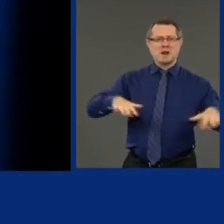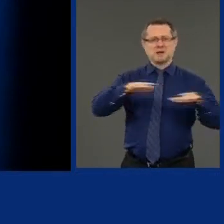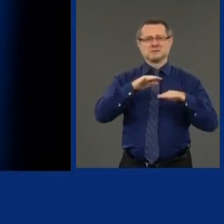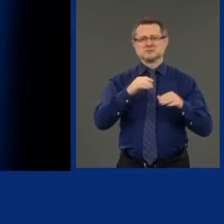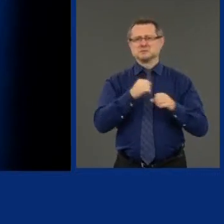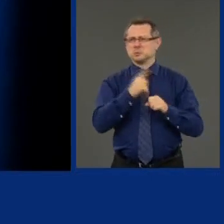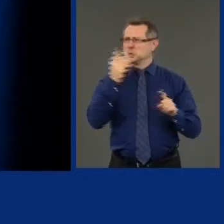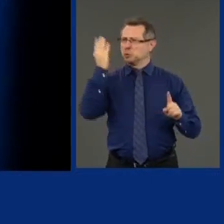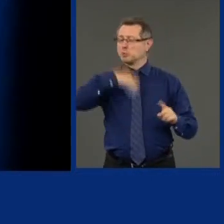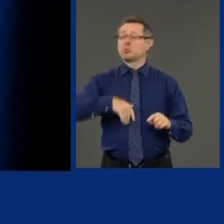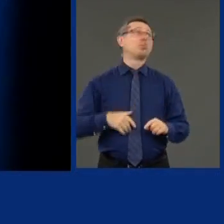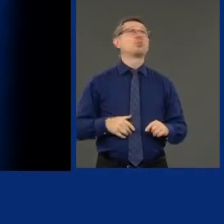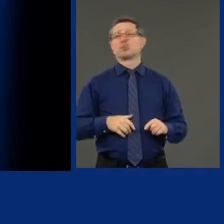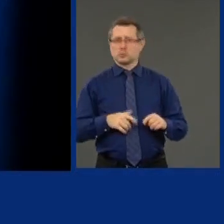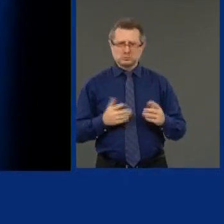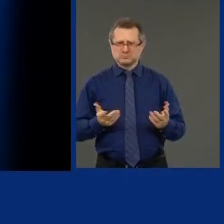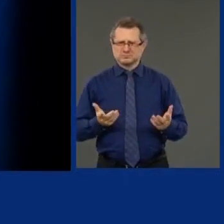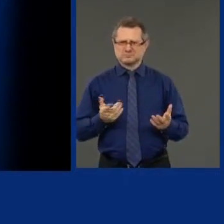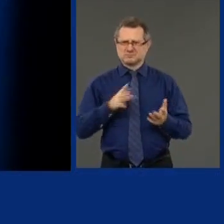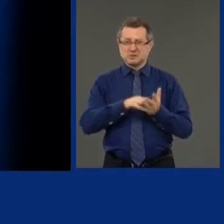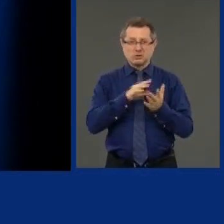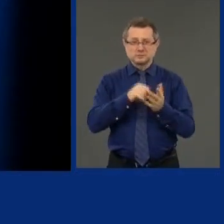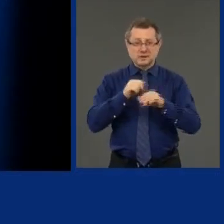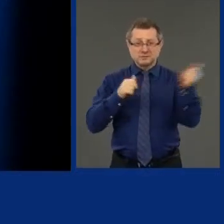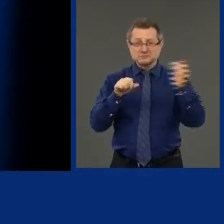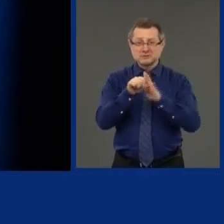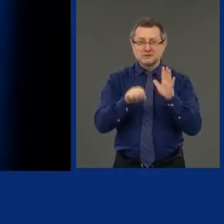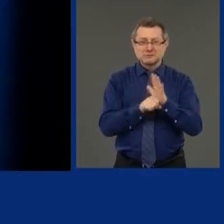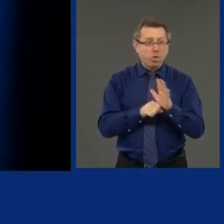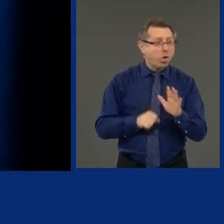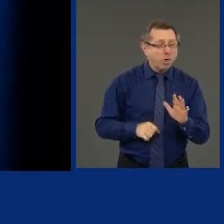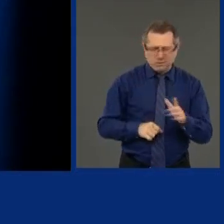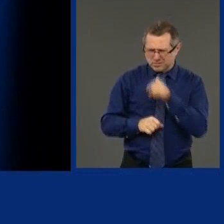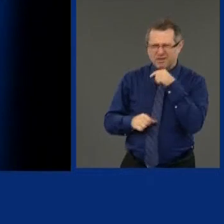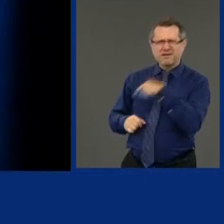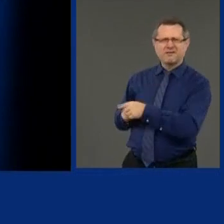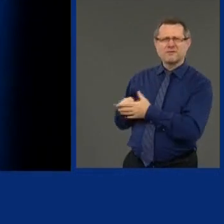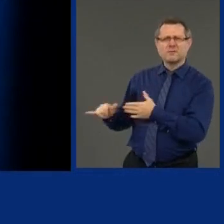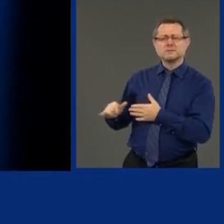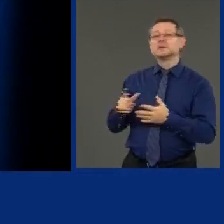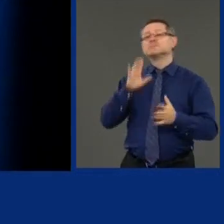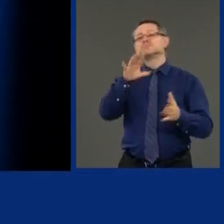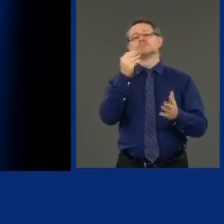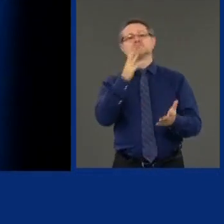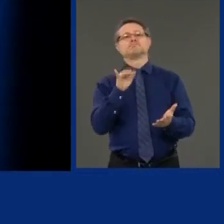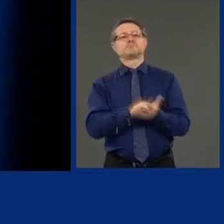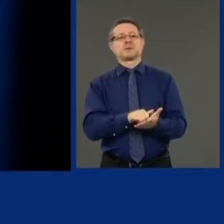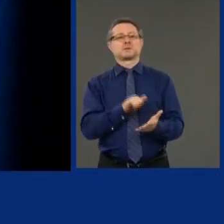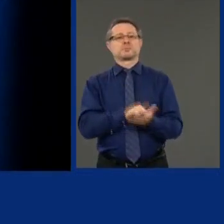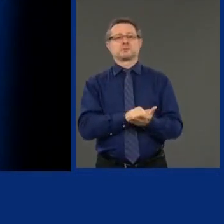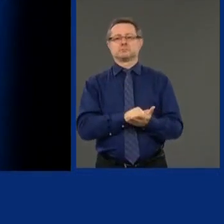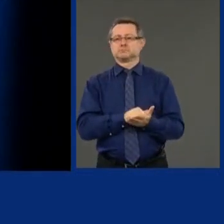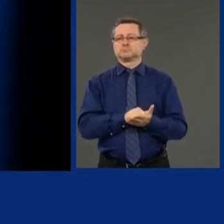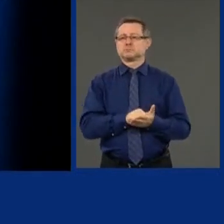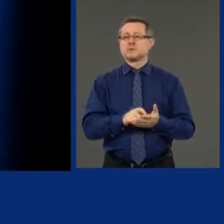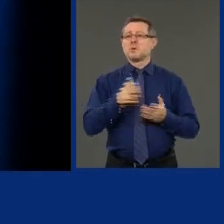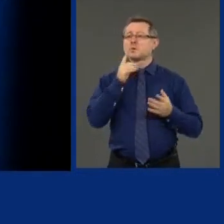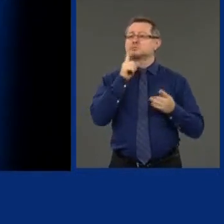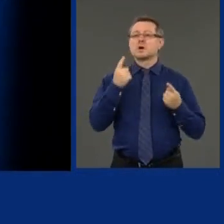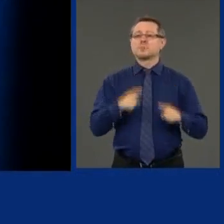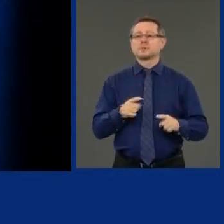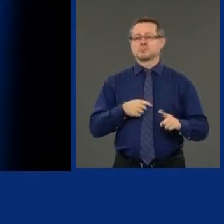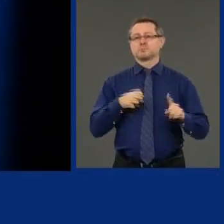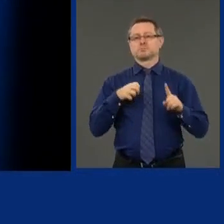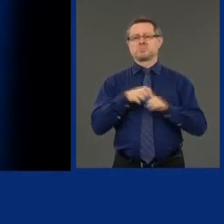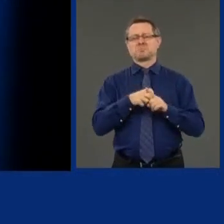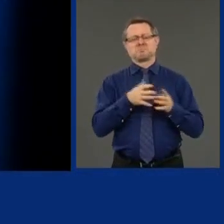the laws were in this nation? No. They got caught. It was